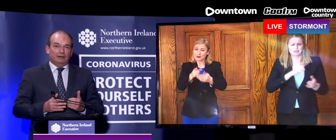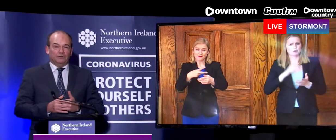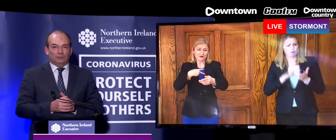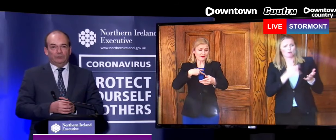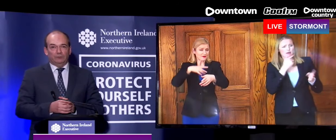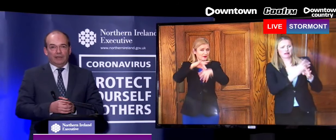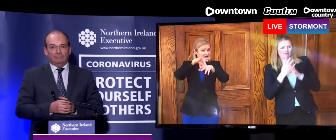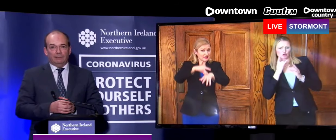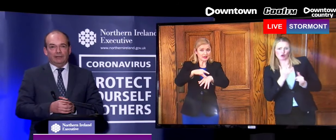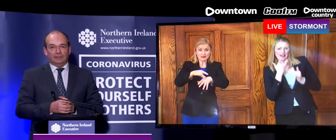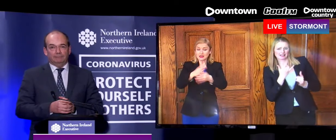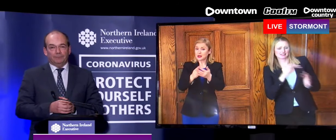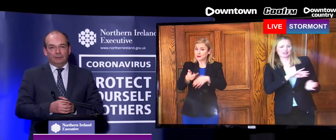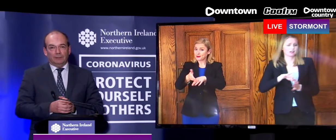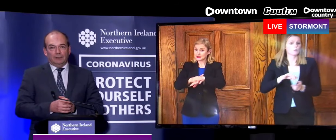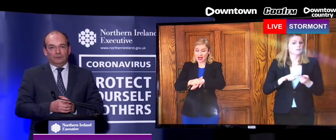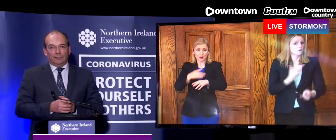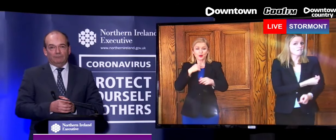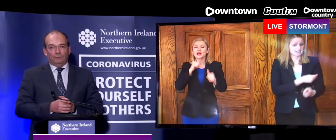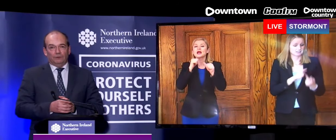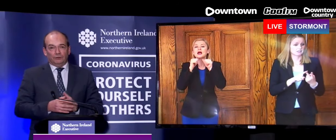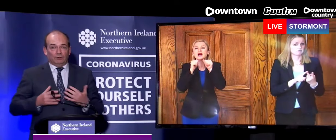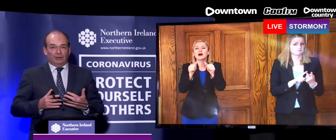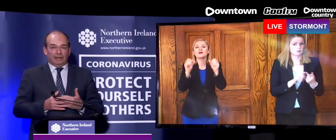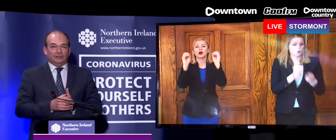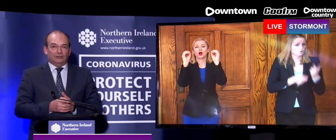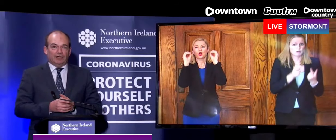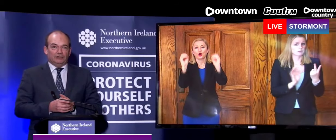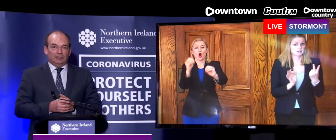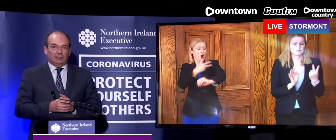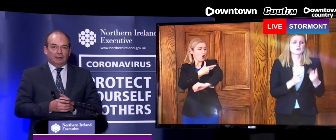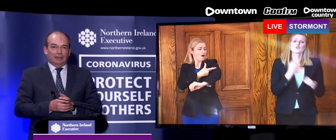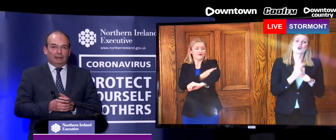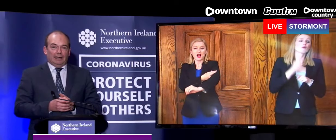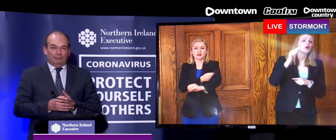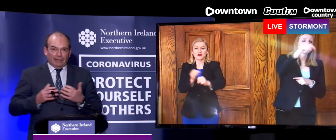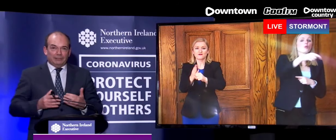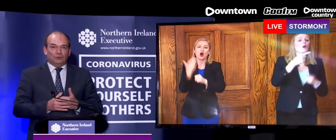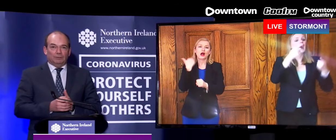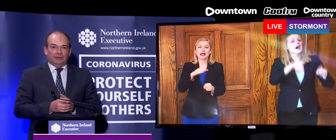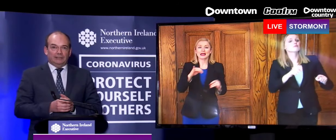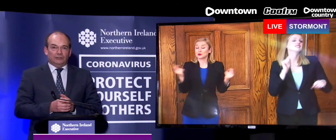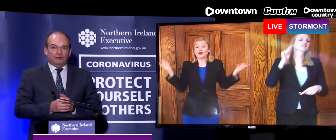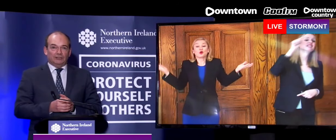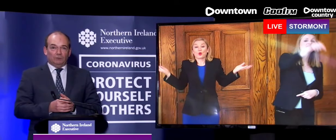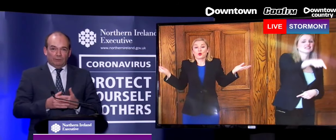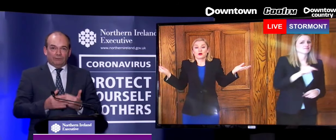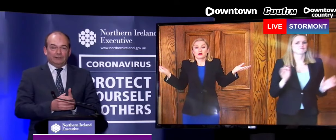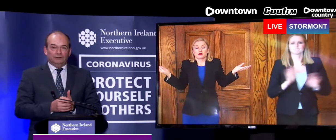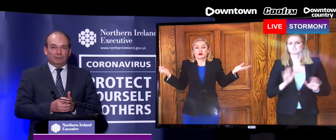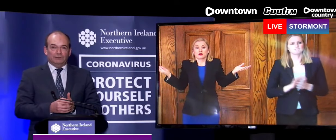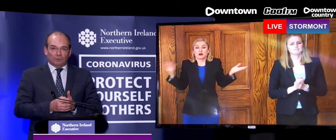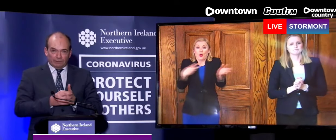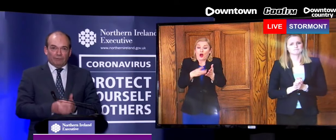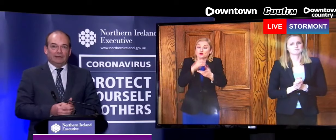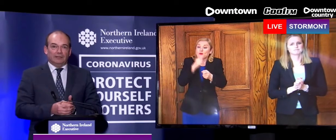And a virus for which we don't have a vaccine. So therefore, to talk about an exit strategy, I'd be happy to talk about an exit strategy when we have